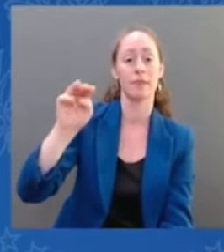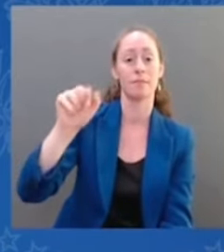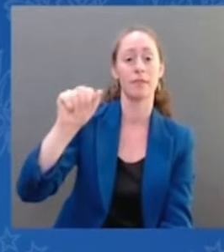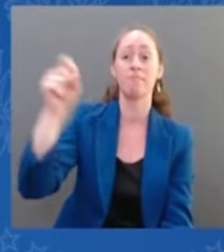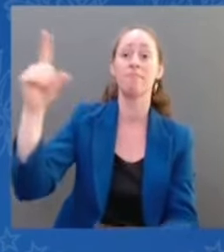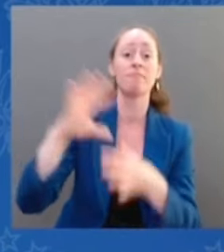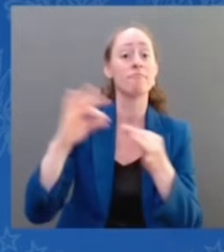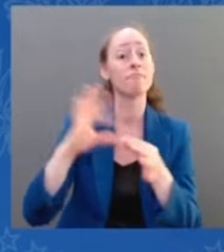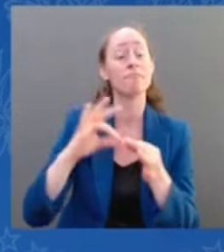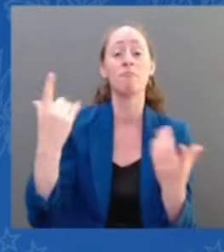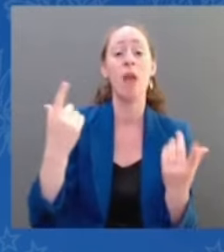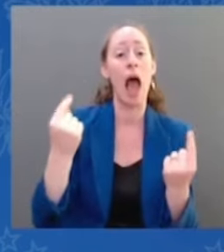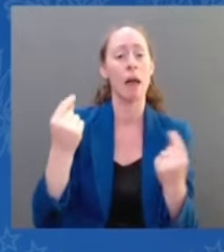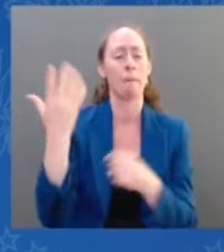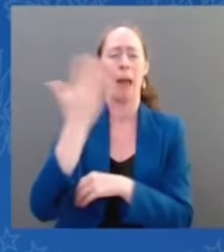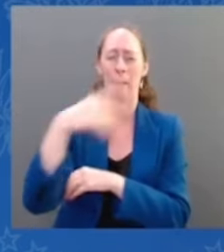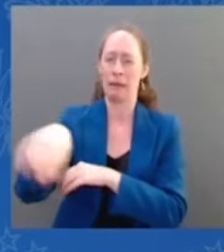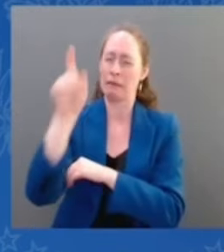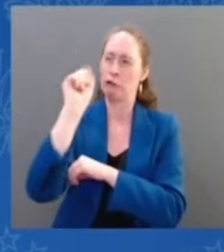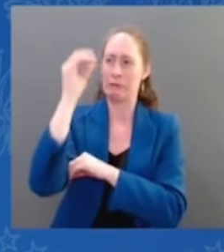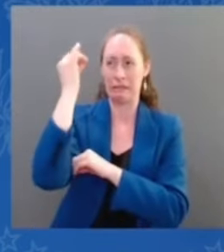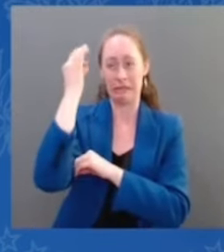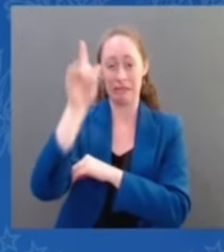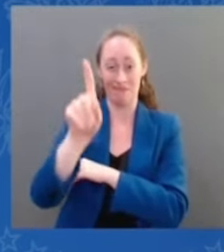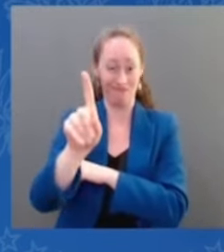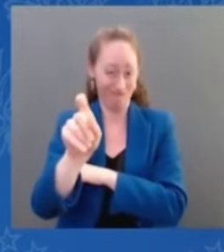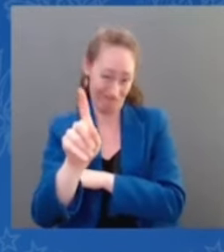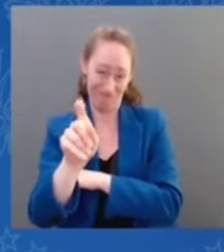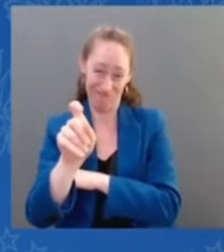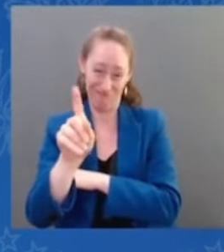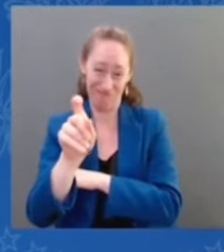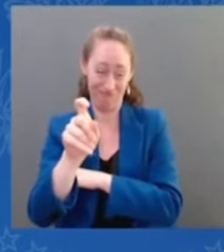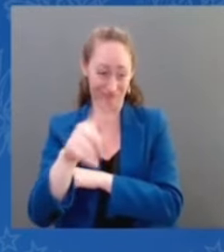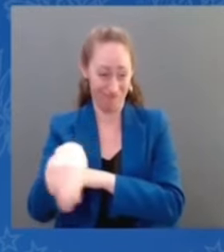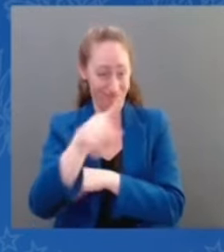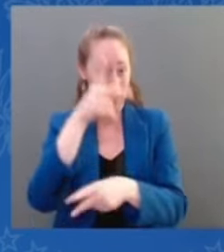contraception, to use contraception, even among married couples.